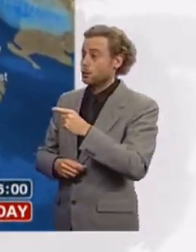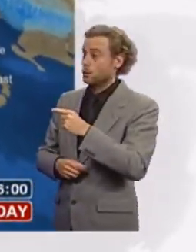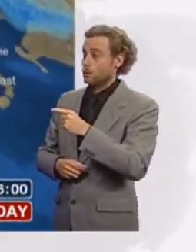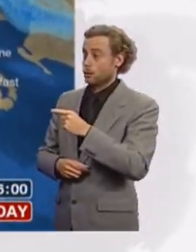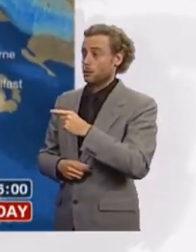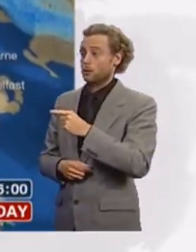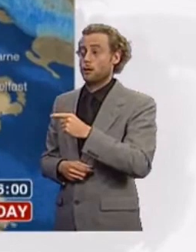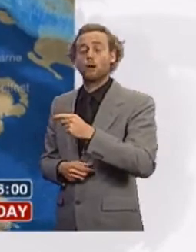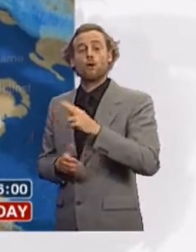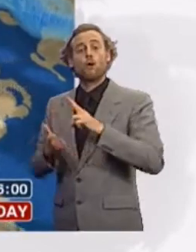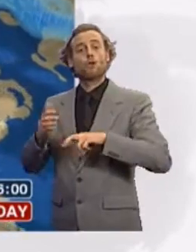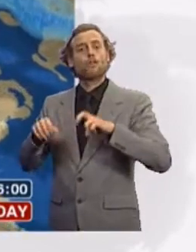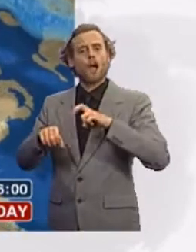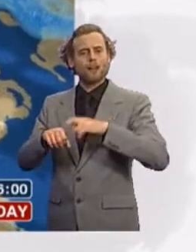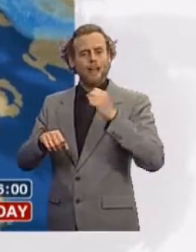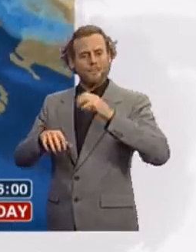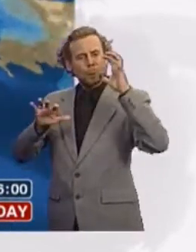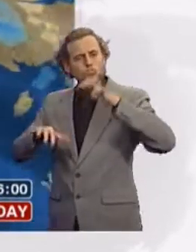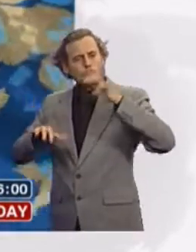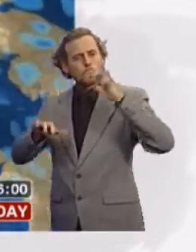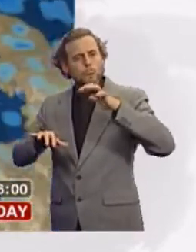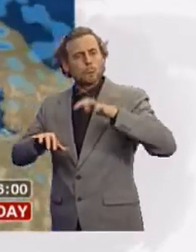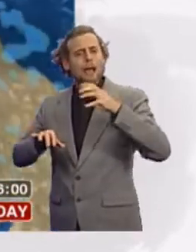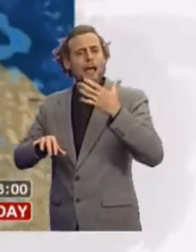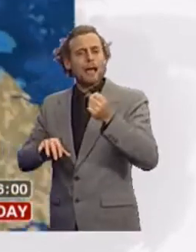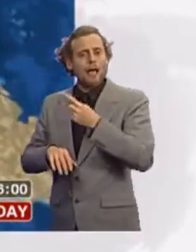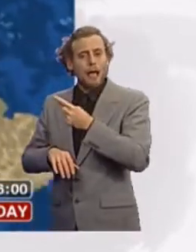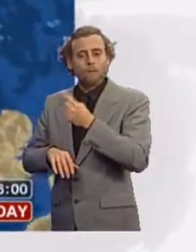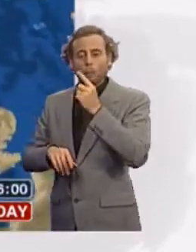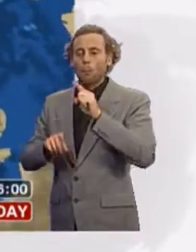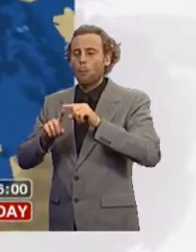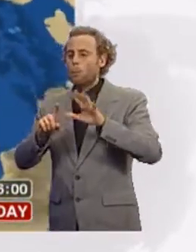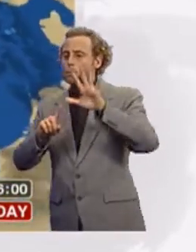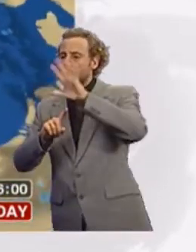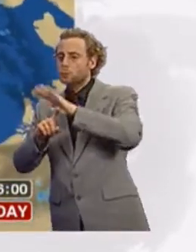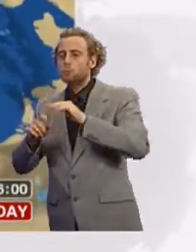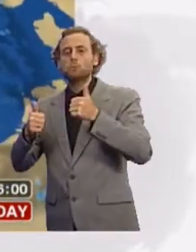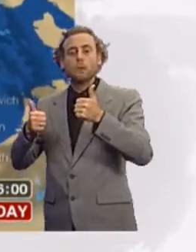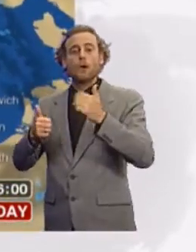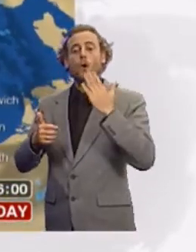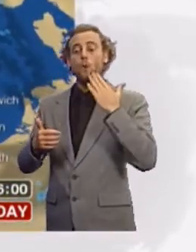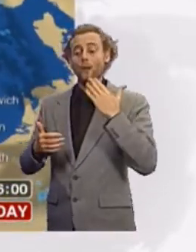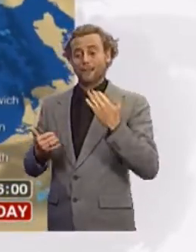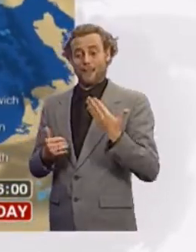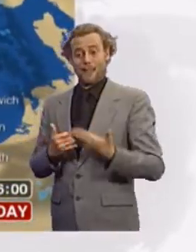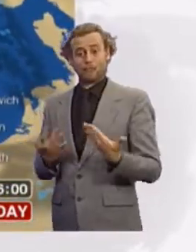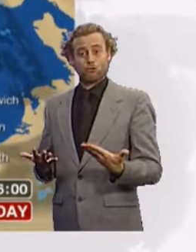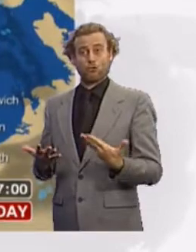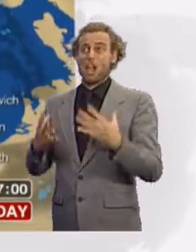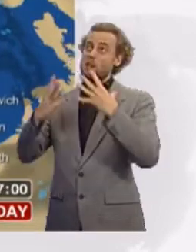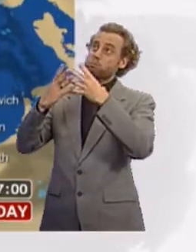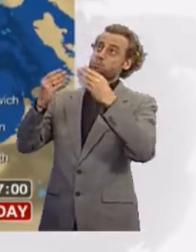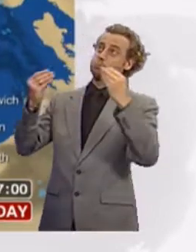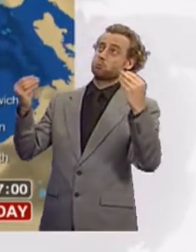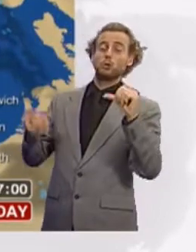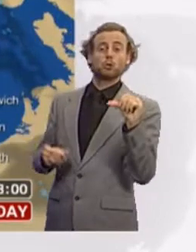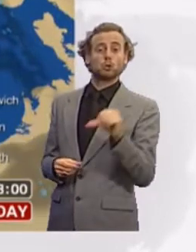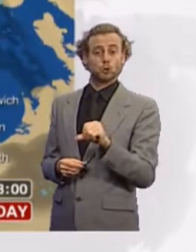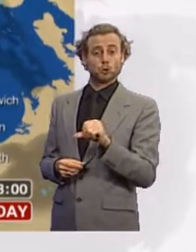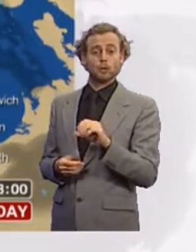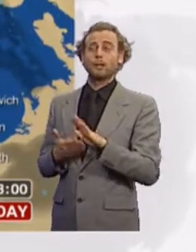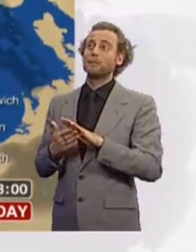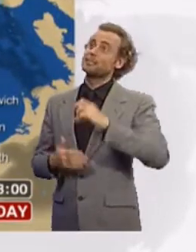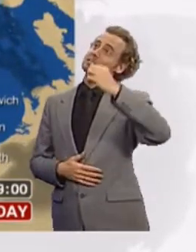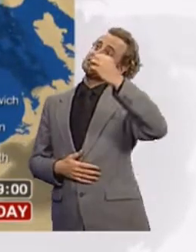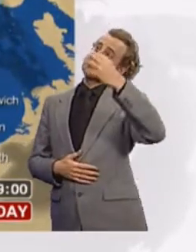Do you have further showers in Northern Ireland, particularly towards the north of the country, but elsewhere you should finish the day on a fine note, with the cloud broken and allowing some spells of sunshine to take us